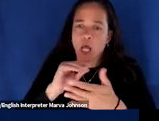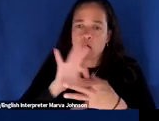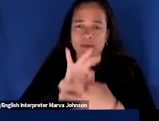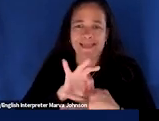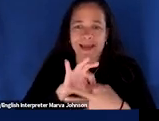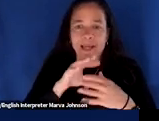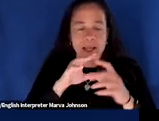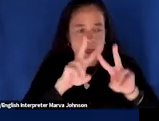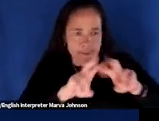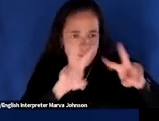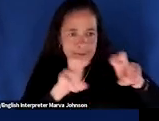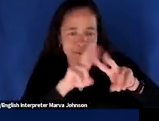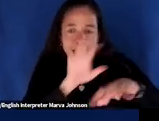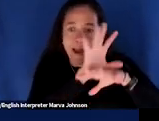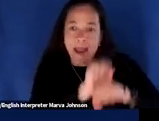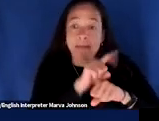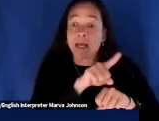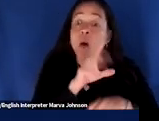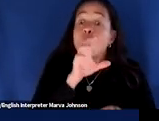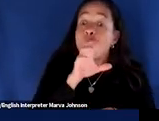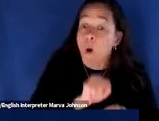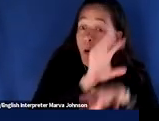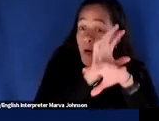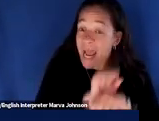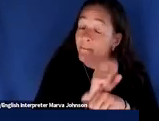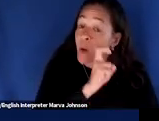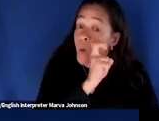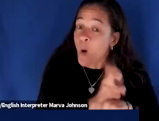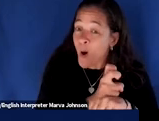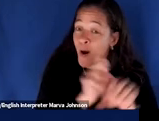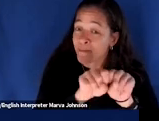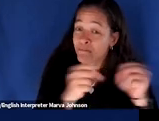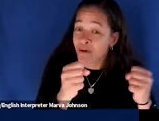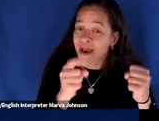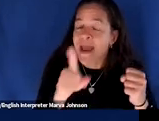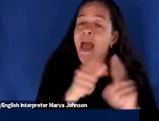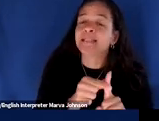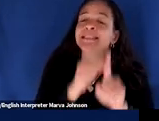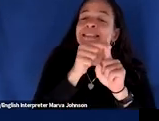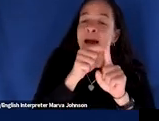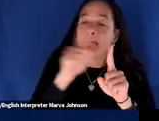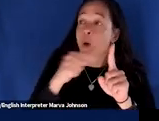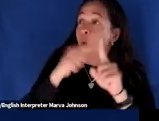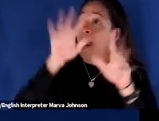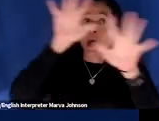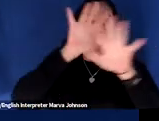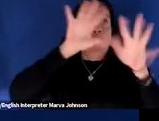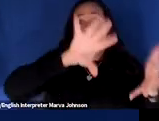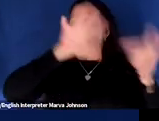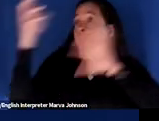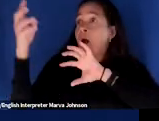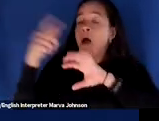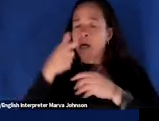is that old habits are very hard to break except in moments of rupture and change so actually